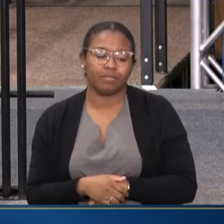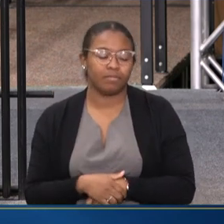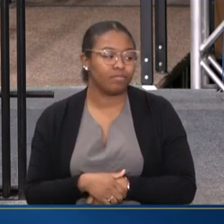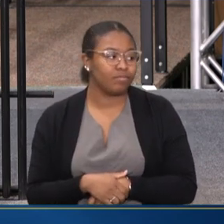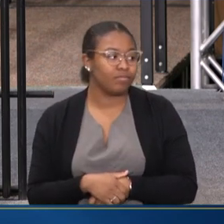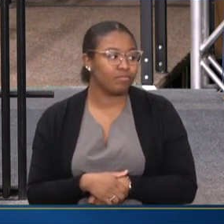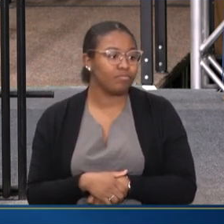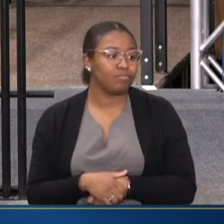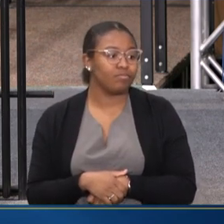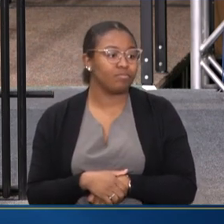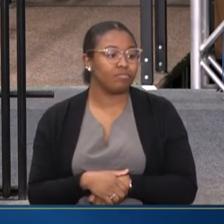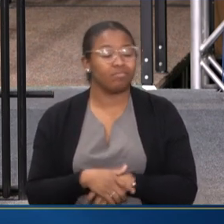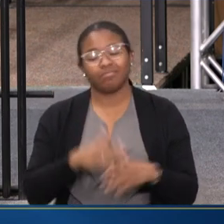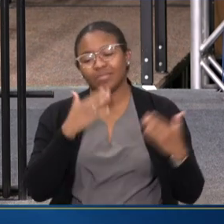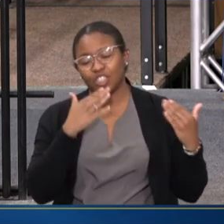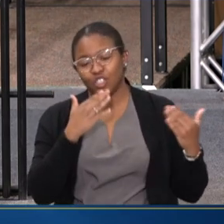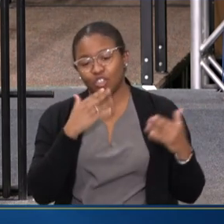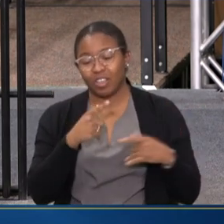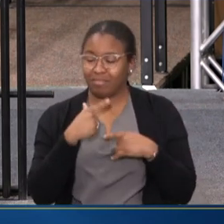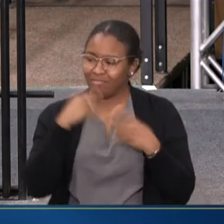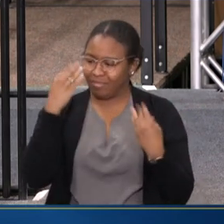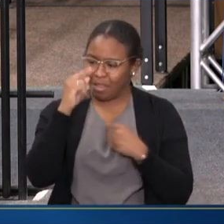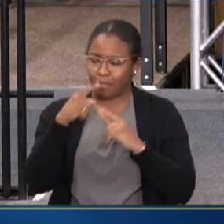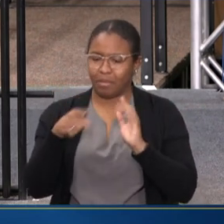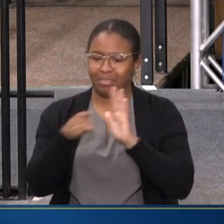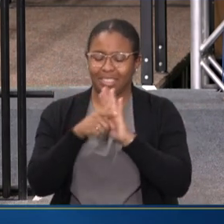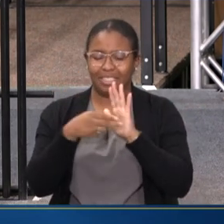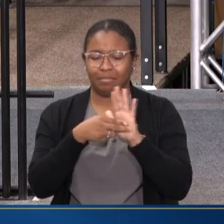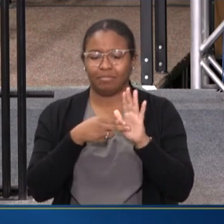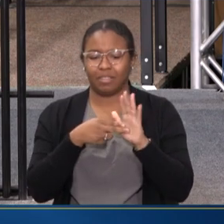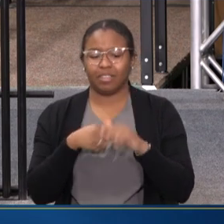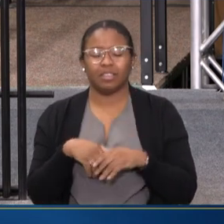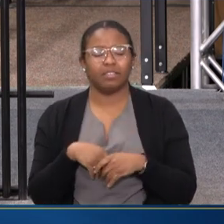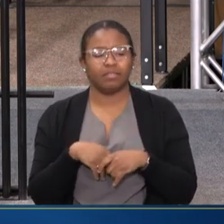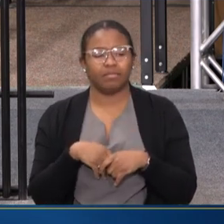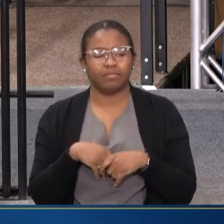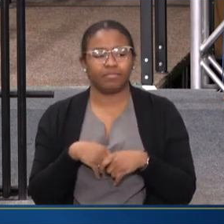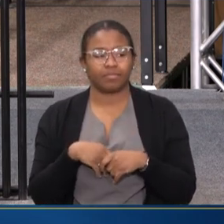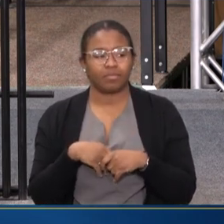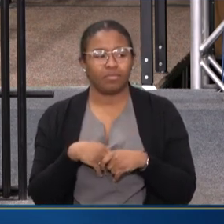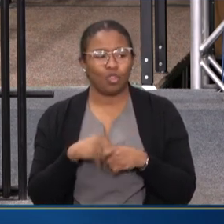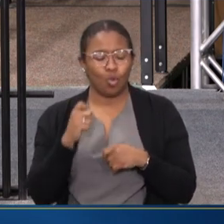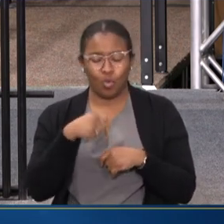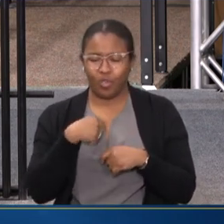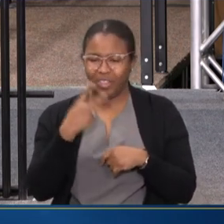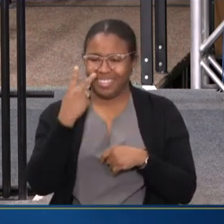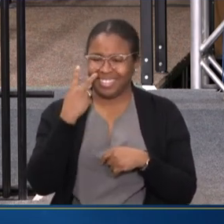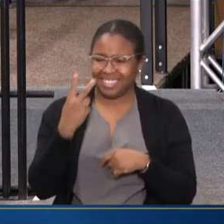THANK YOU ALL. AS I THINK ABOUT STIGMA, TOO, JUST FROM WHAT WE SEE IN OUR WORK AT ACF,